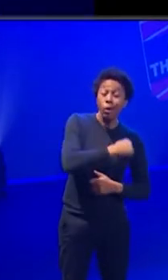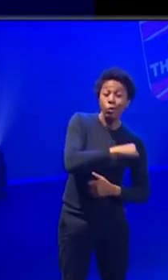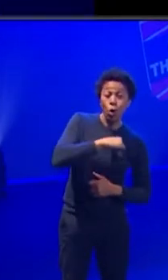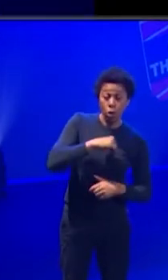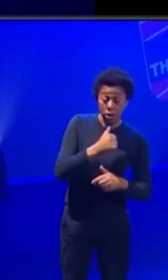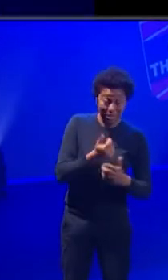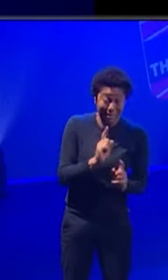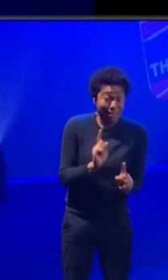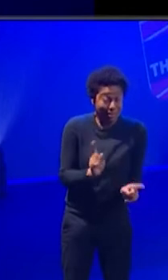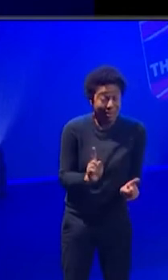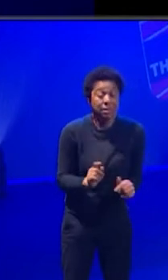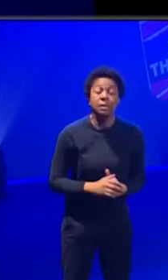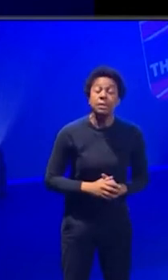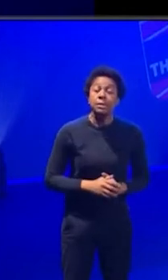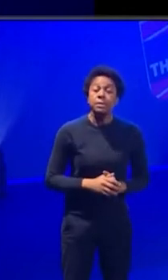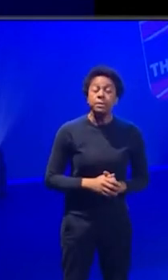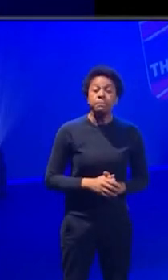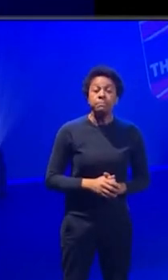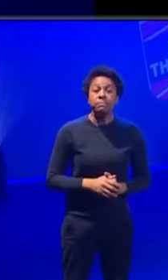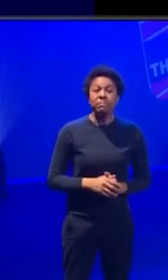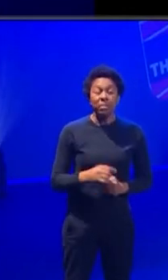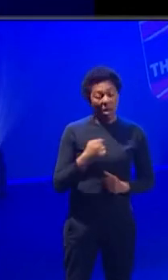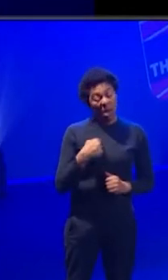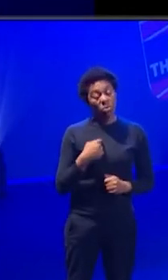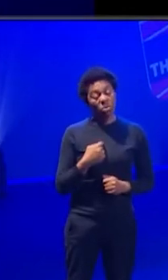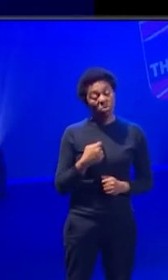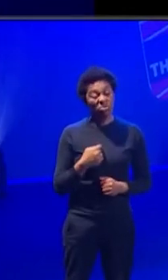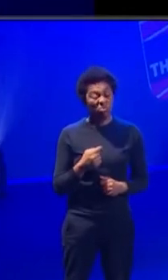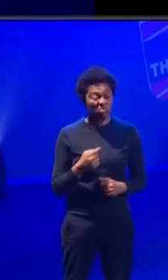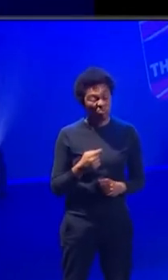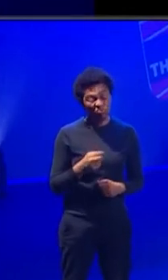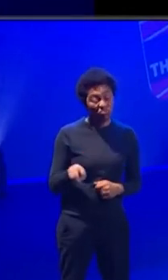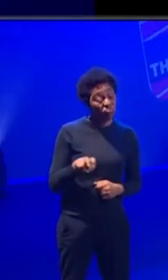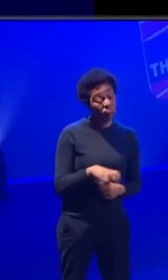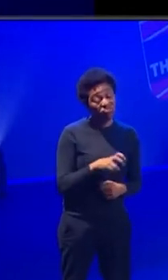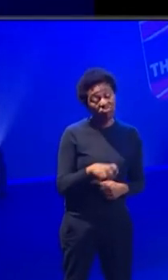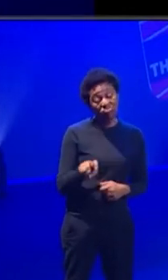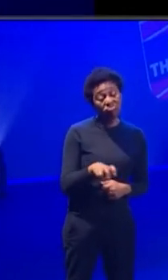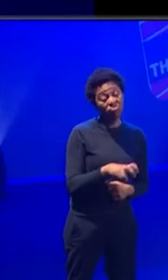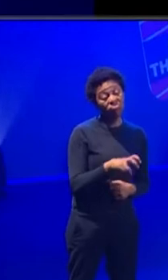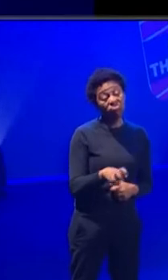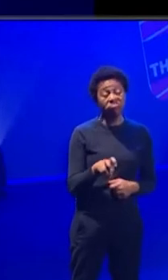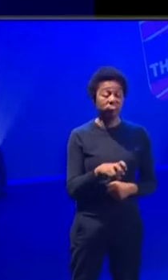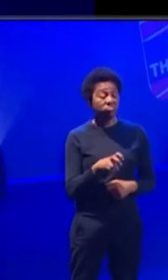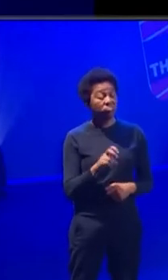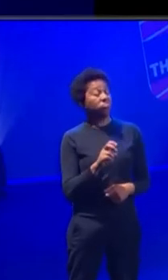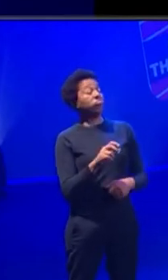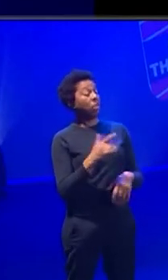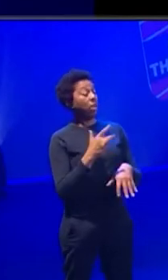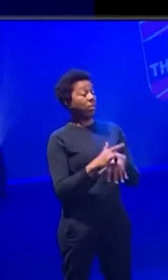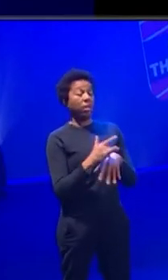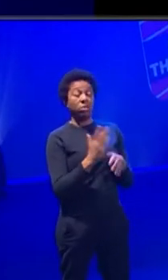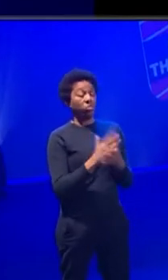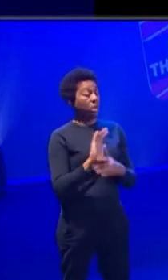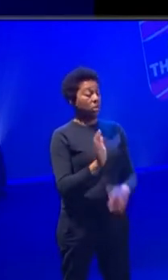I fell across working in theatre totally by accident. At school I wasn't